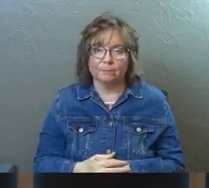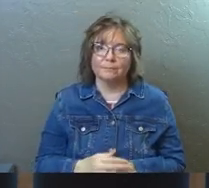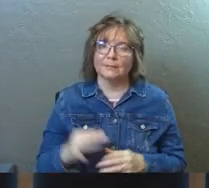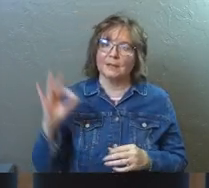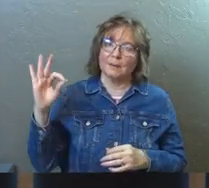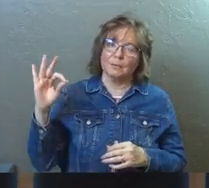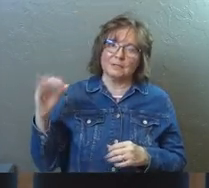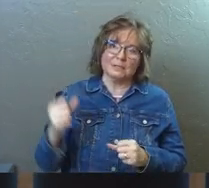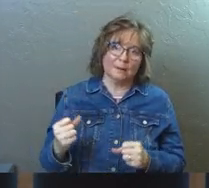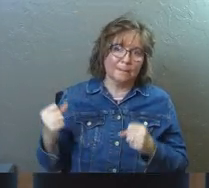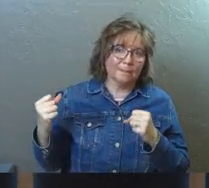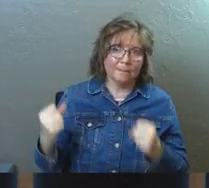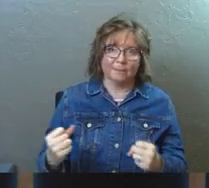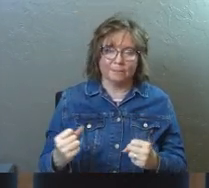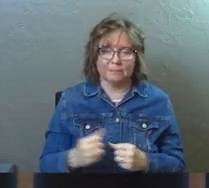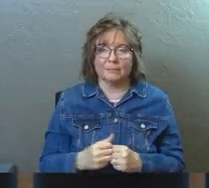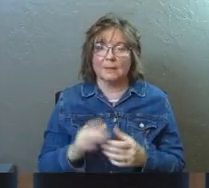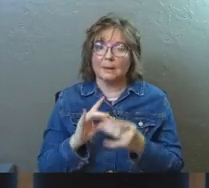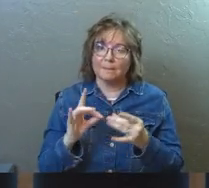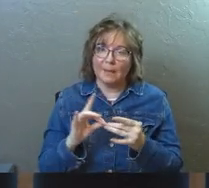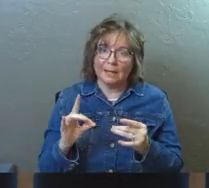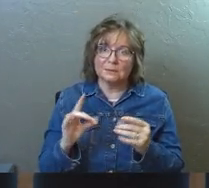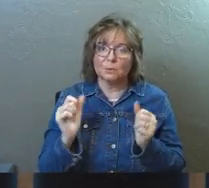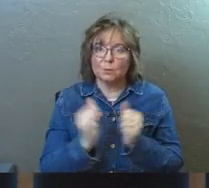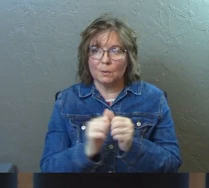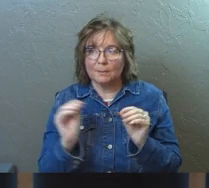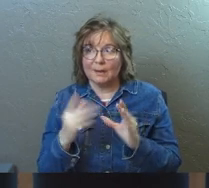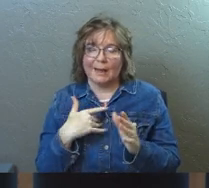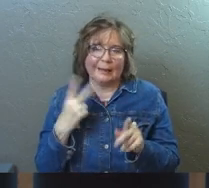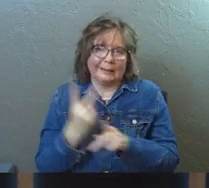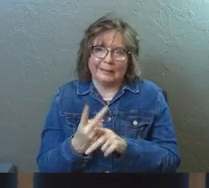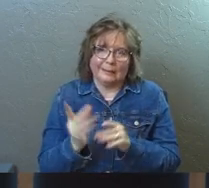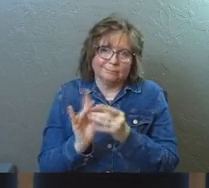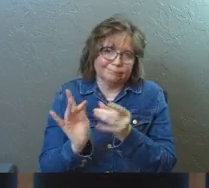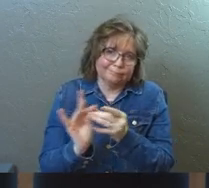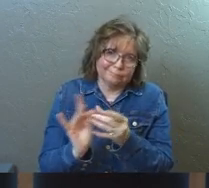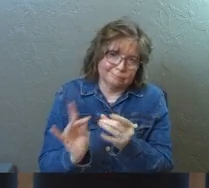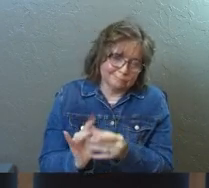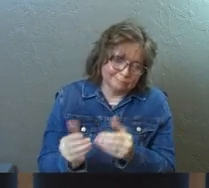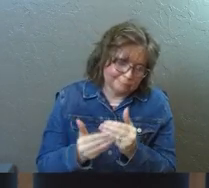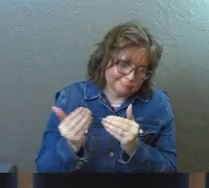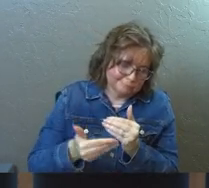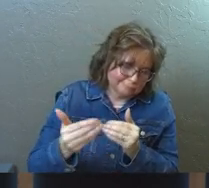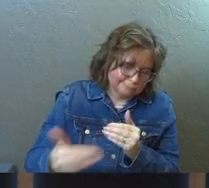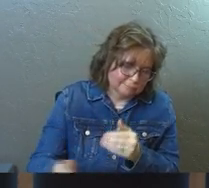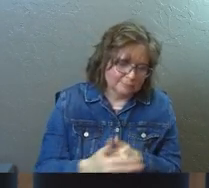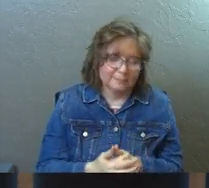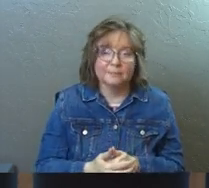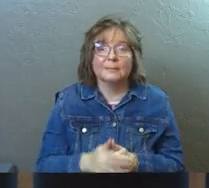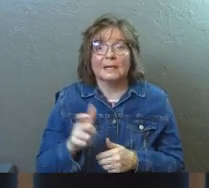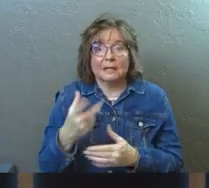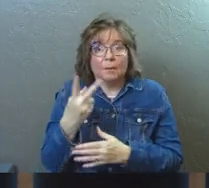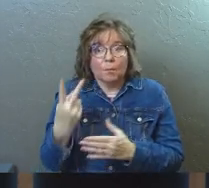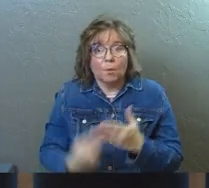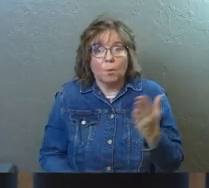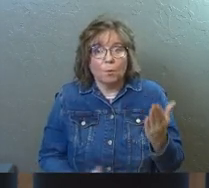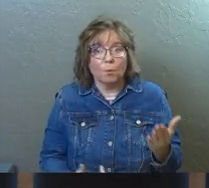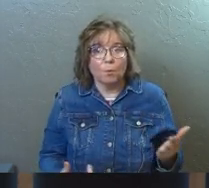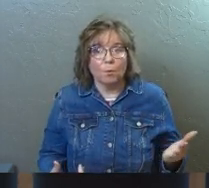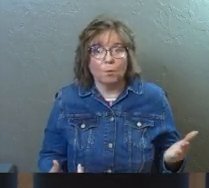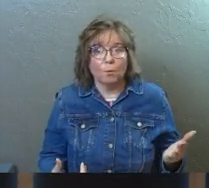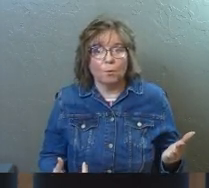Preaching and power, message and miracle. I can keep going if you want. He needed both.